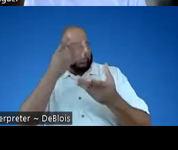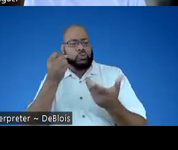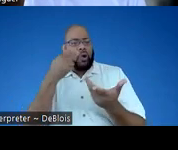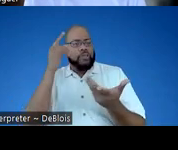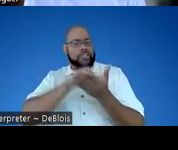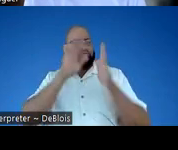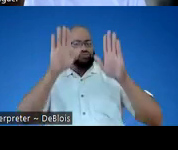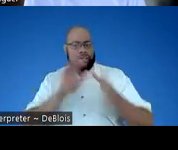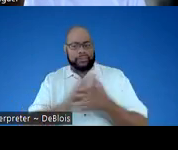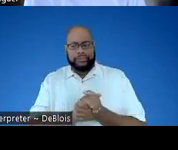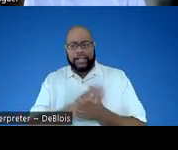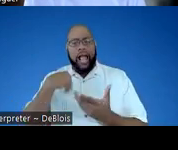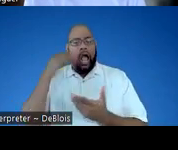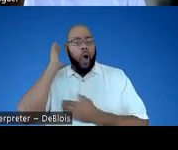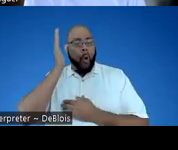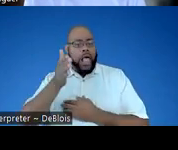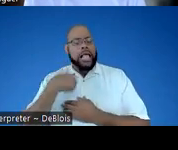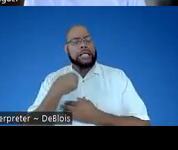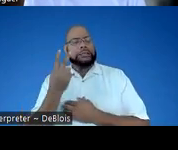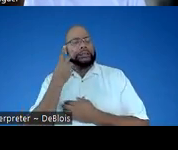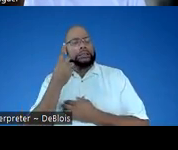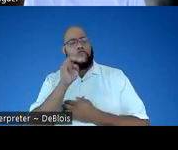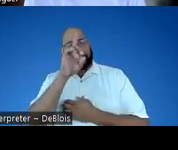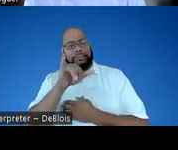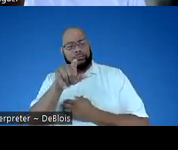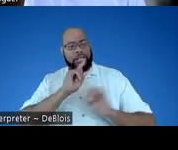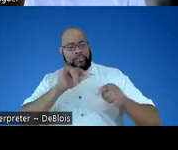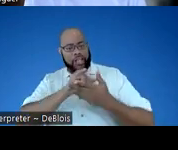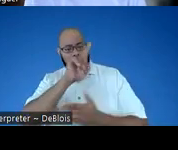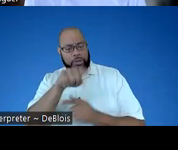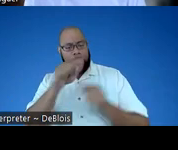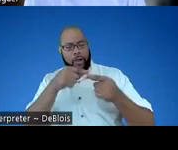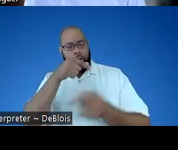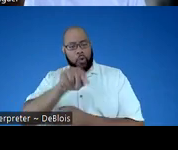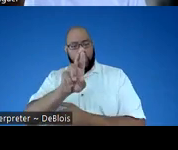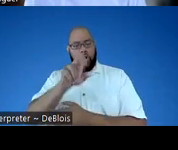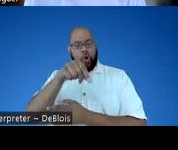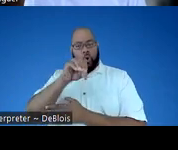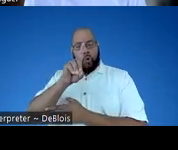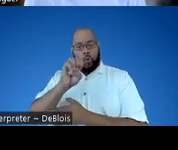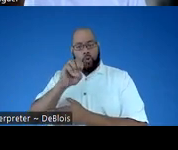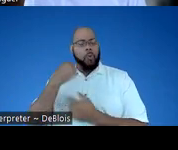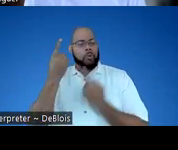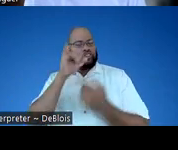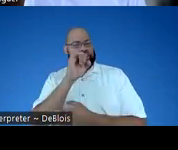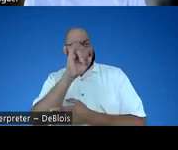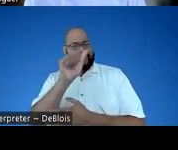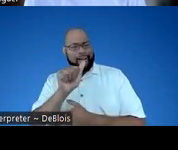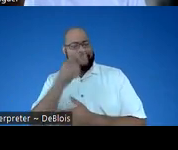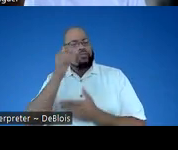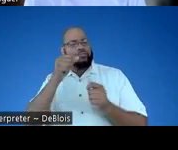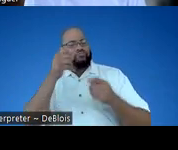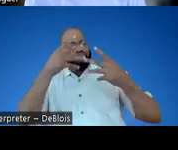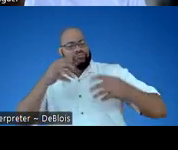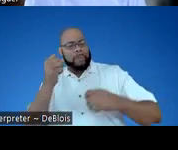I think that's great. And I see, Wendy, you're answering that question about the QR code, and I was wondering, Jessica, if you might just scroll back